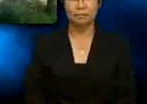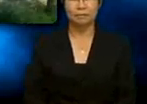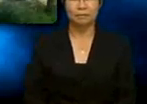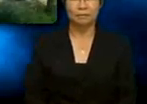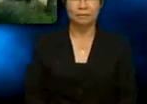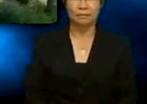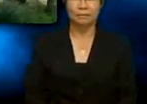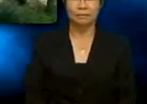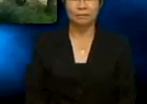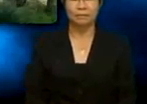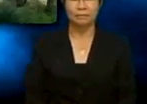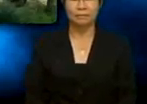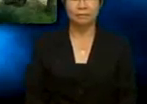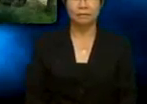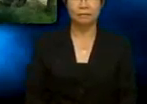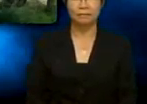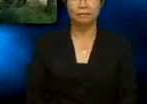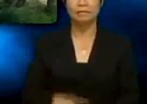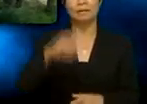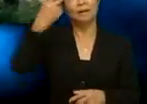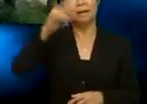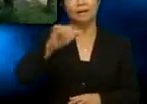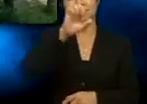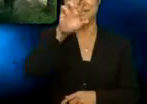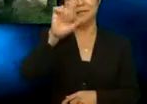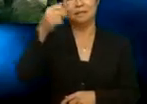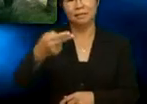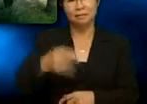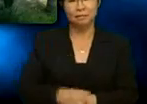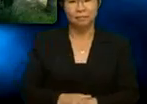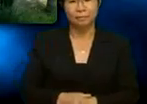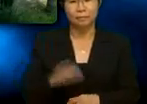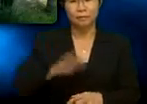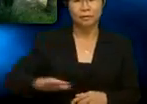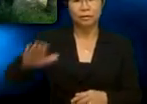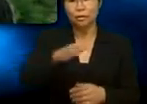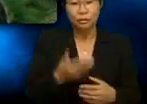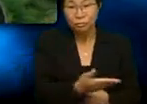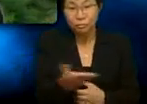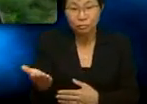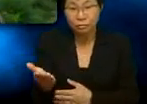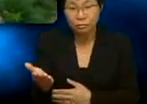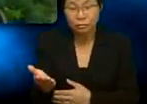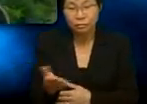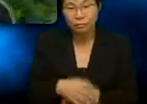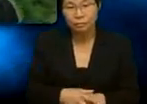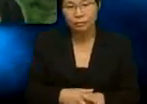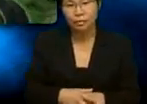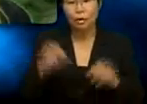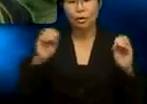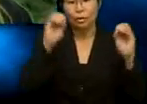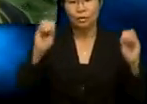Hello guys. Hi Sarah. Hi. Sue, are you going to the Girl Scouts camp next weekend? Yes. Oh, how nice.